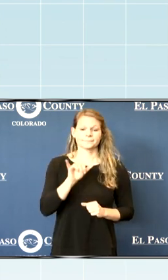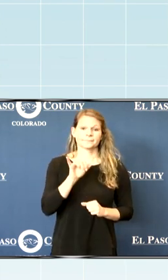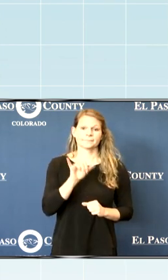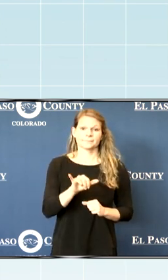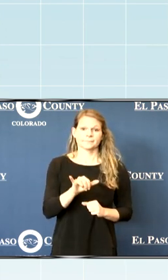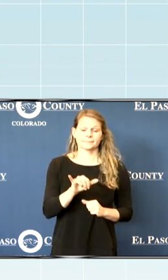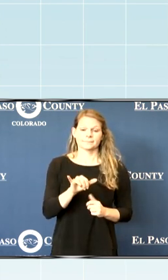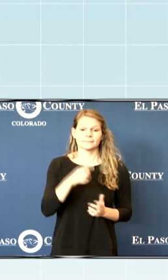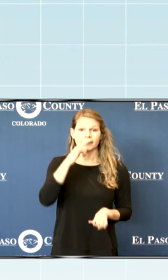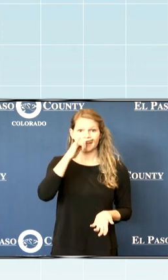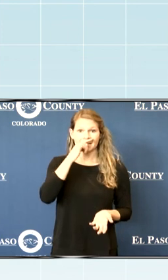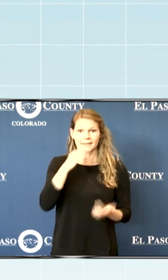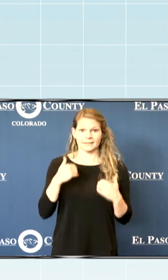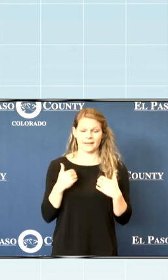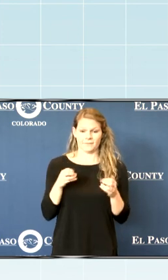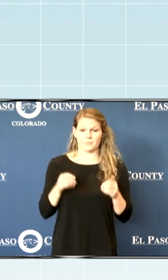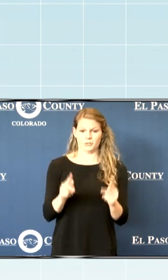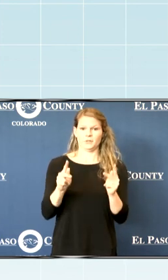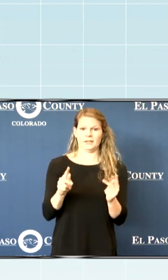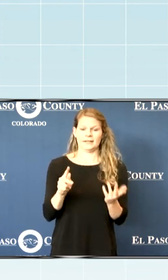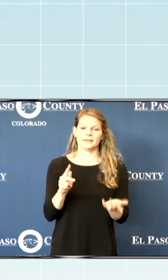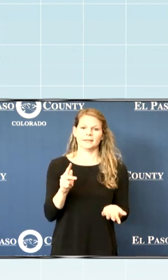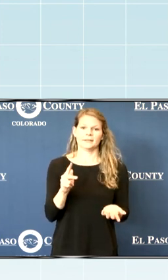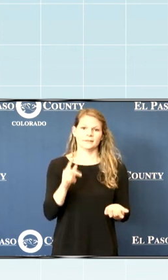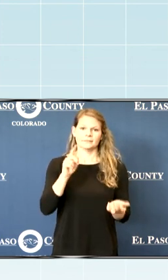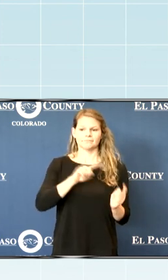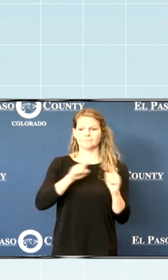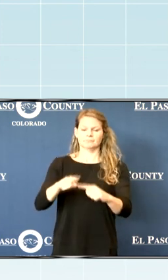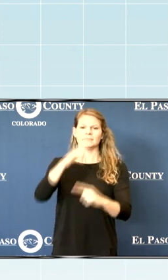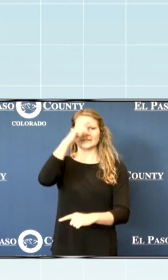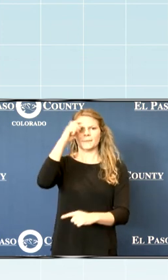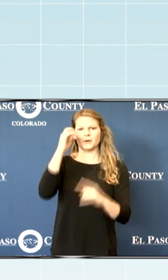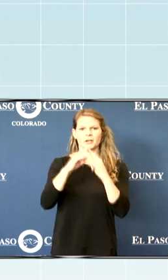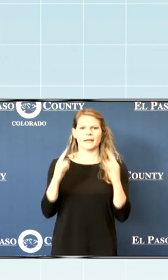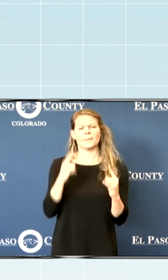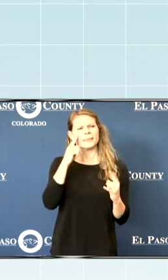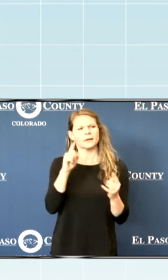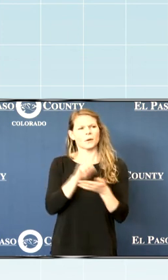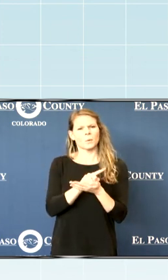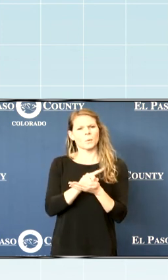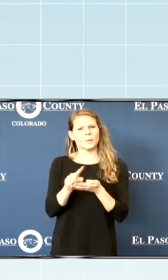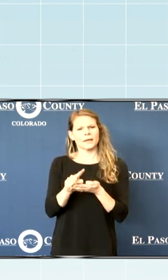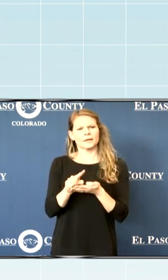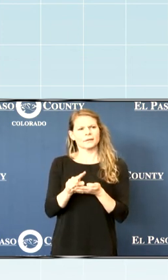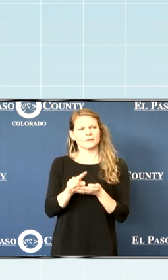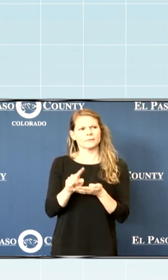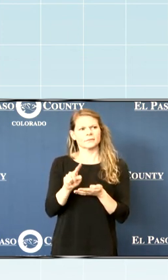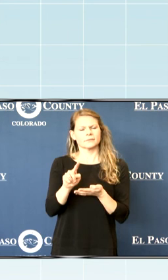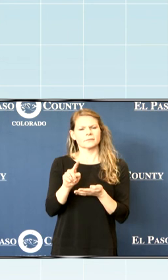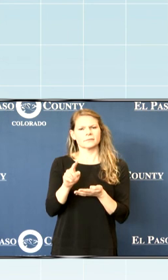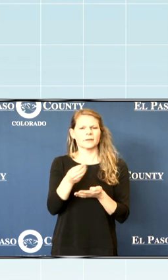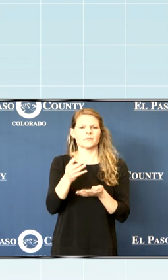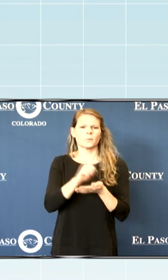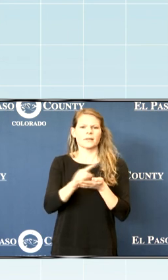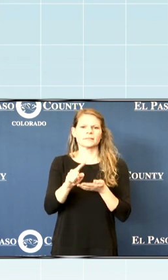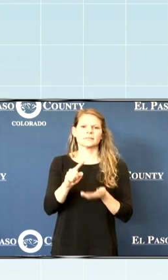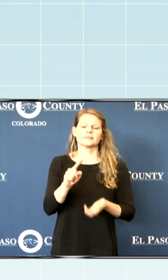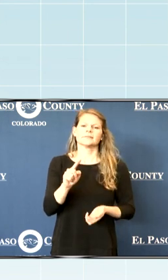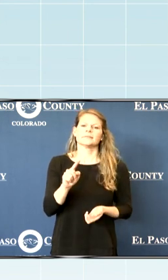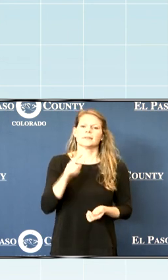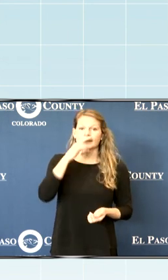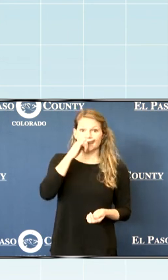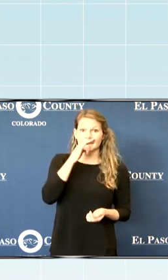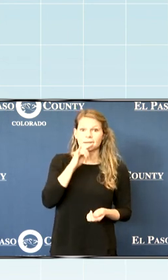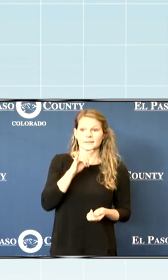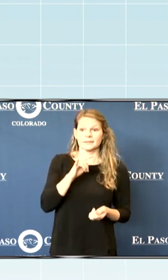for those who were young and got a chance to go to summer camp, think of those week or five weeks or 10 weeks in our particular case, that the kids will